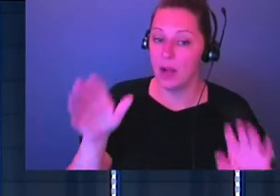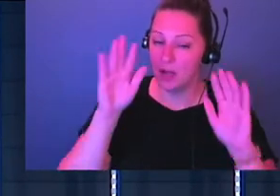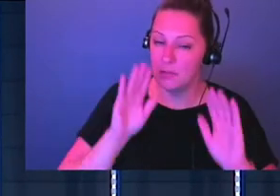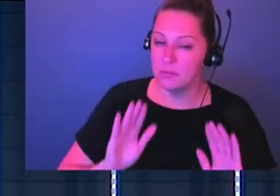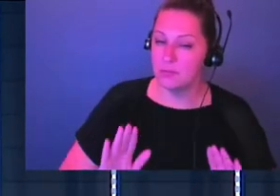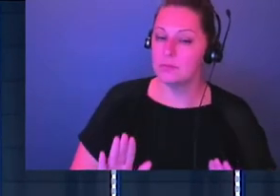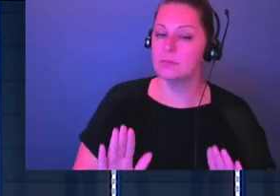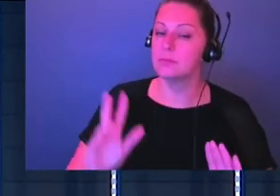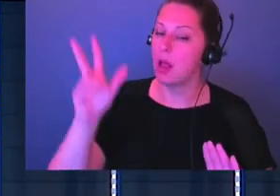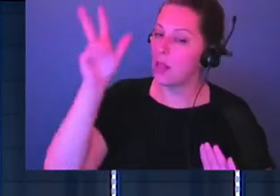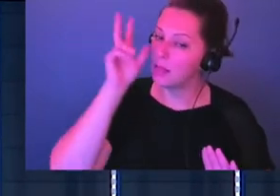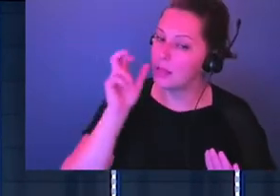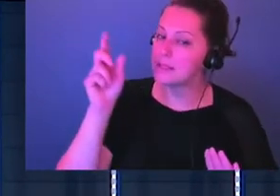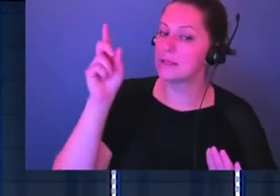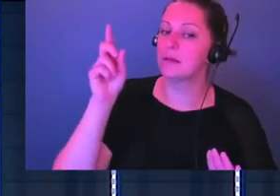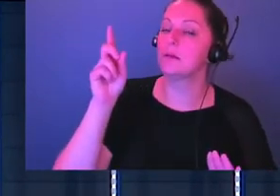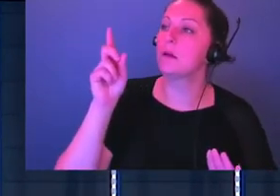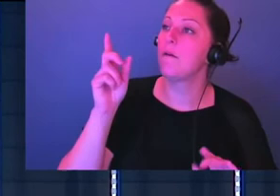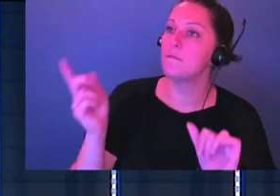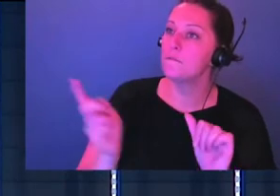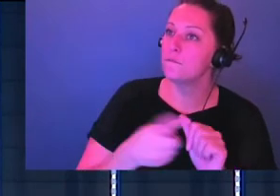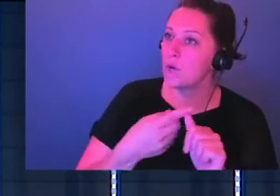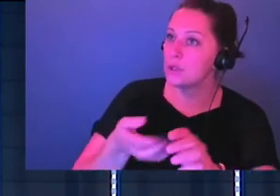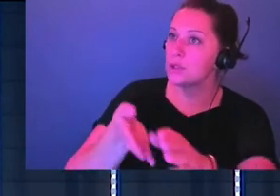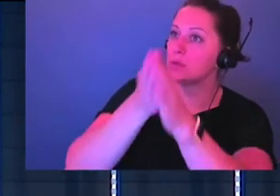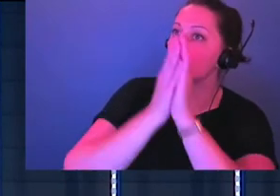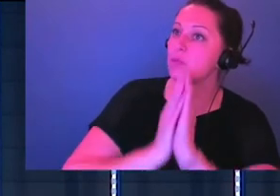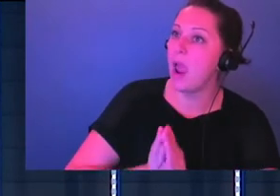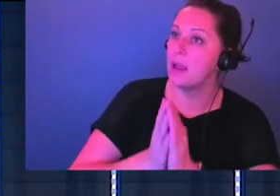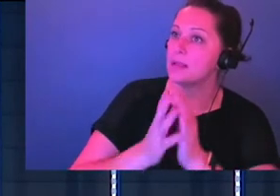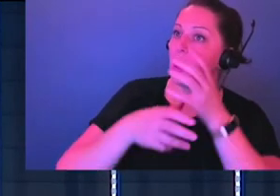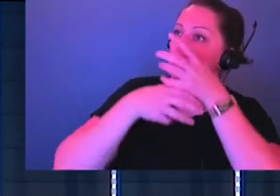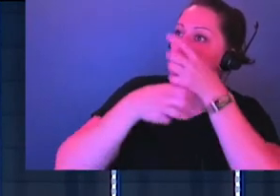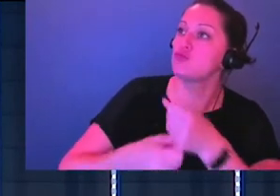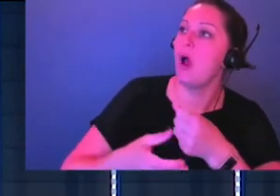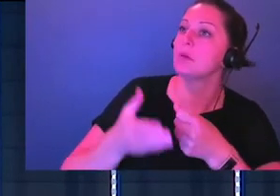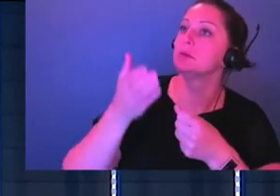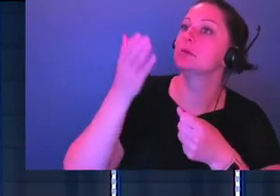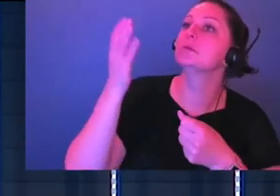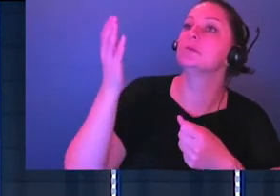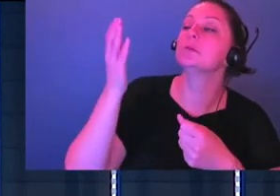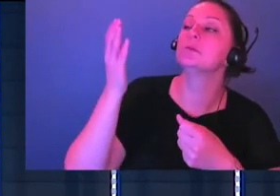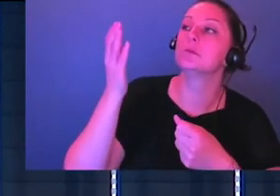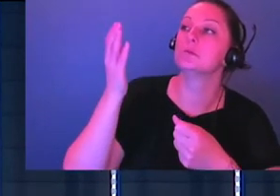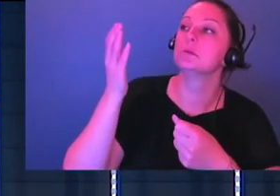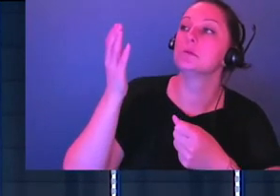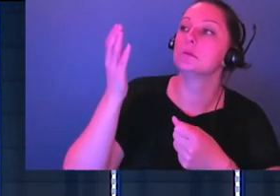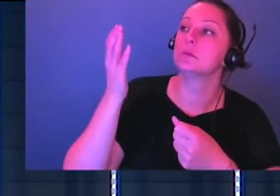get ourselves into a place of first praising and trusting that he will do what only he can do.